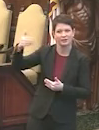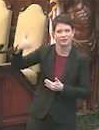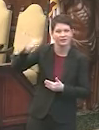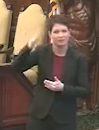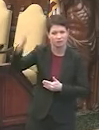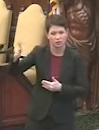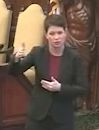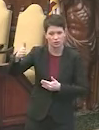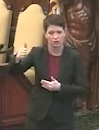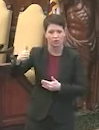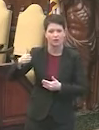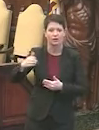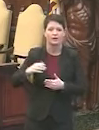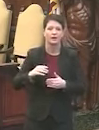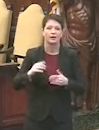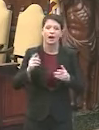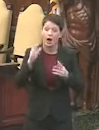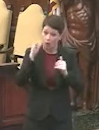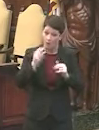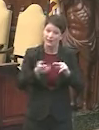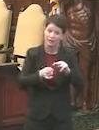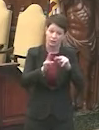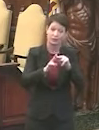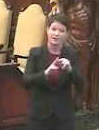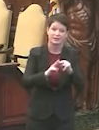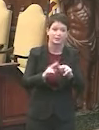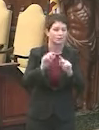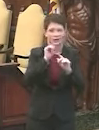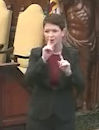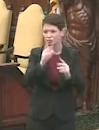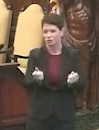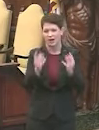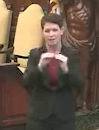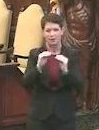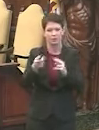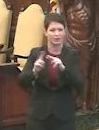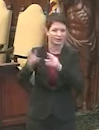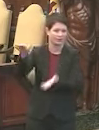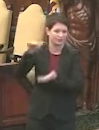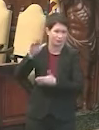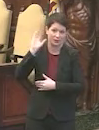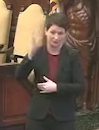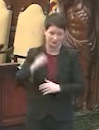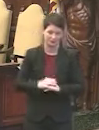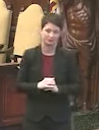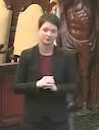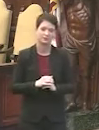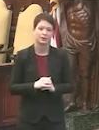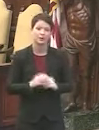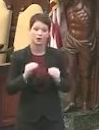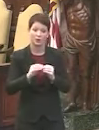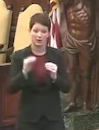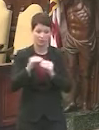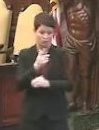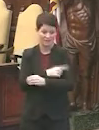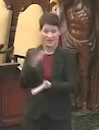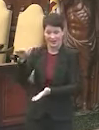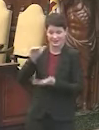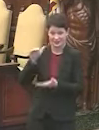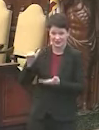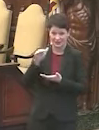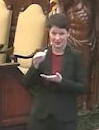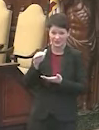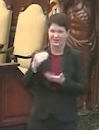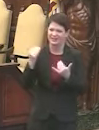rate at which the number of doses arriving will increase is completely unclear at this point. With these increases, it does mean that the limiting that